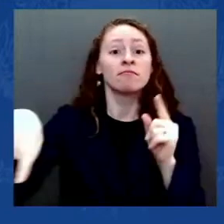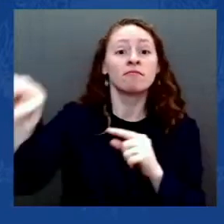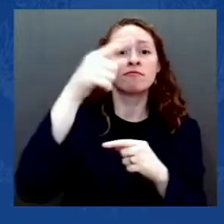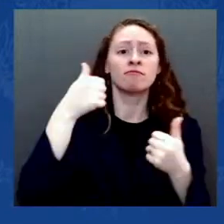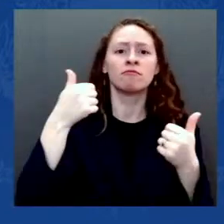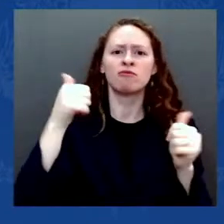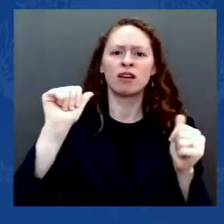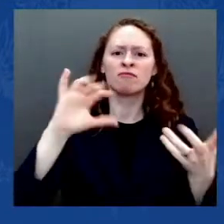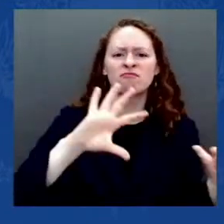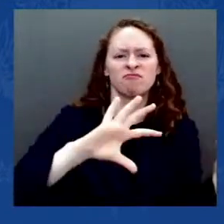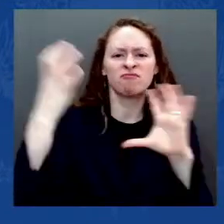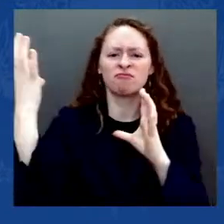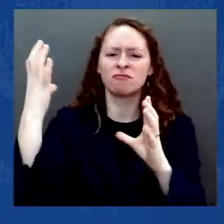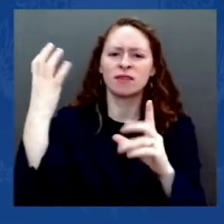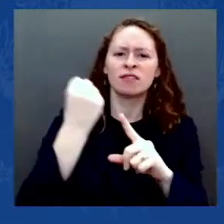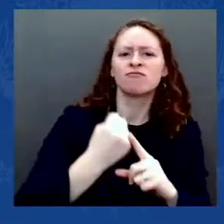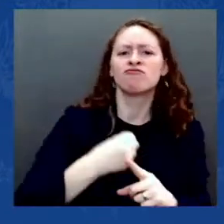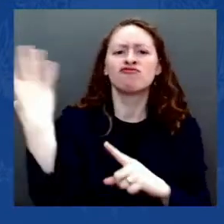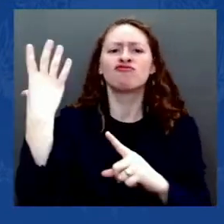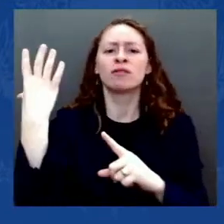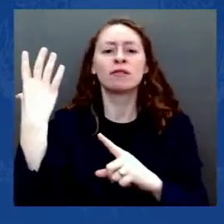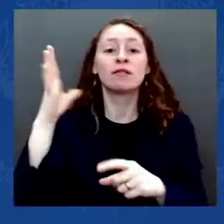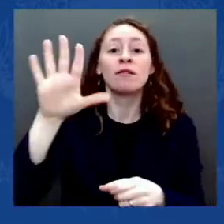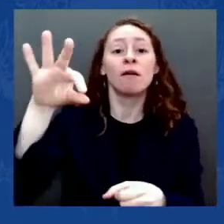empowers the people.